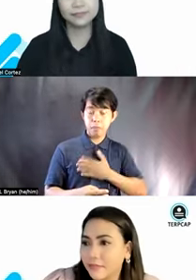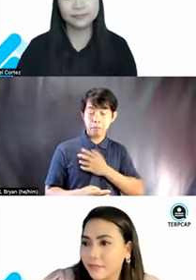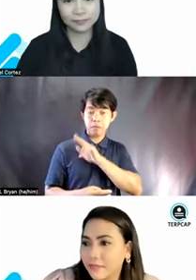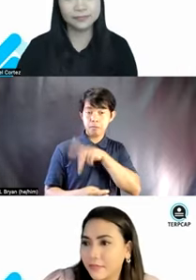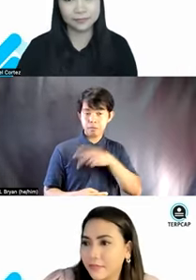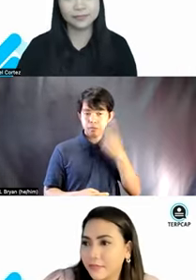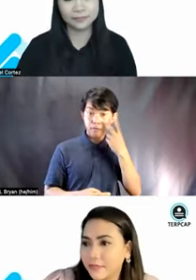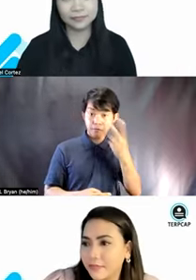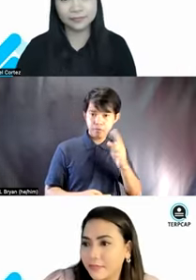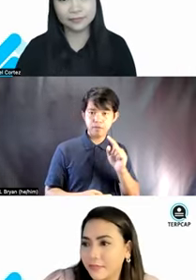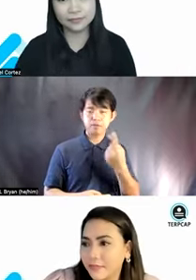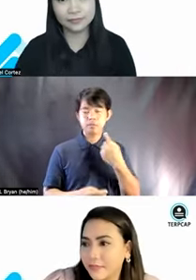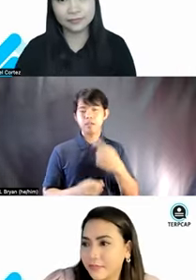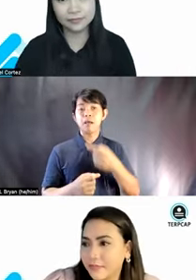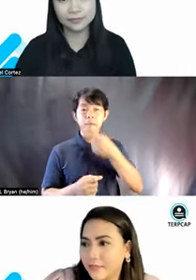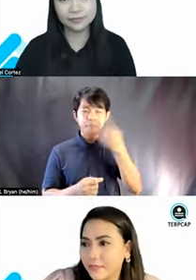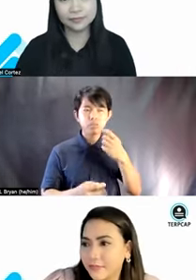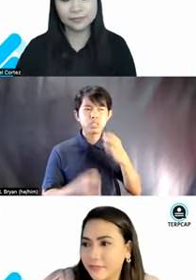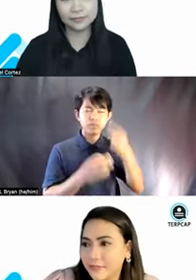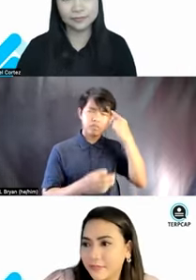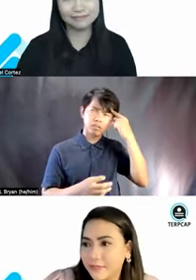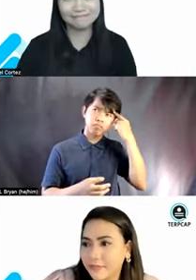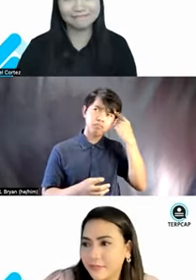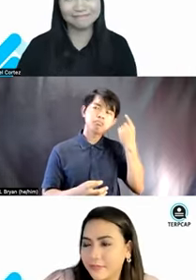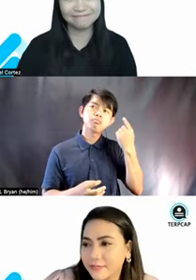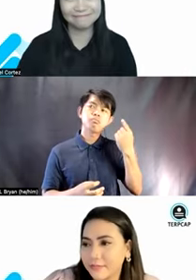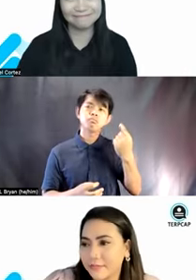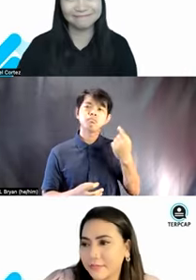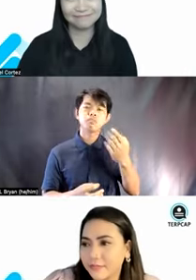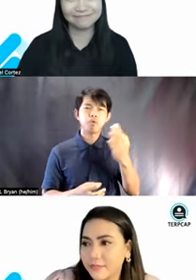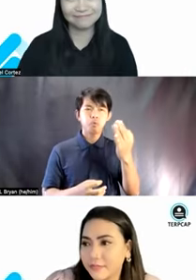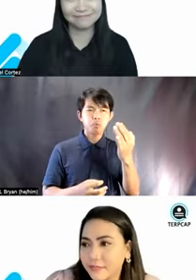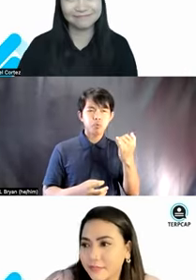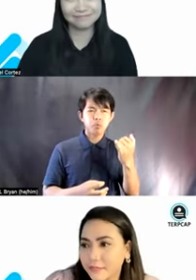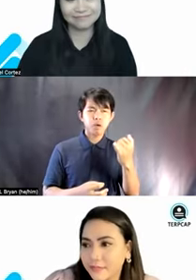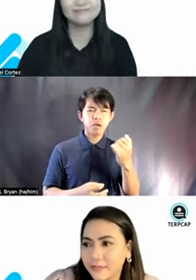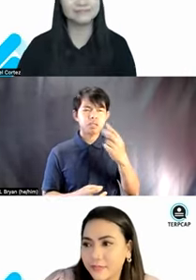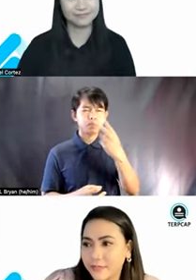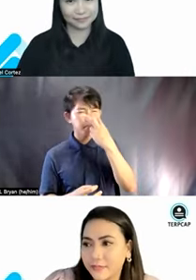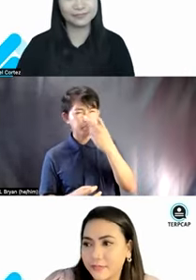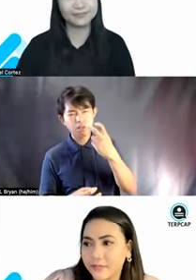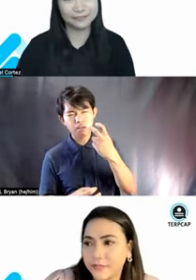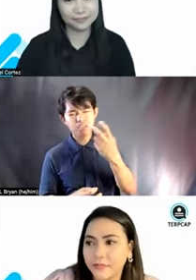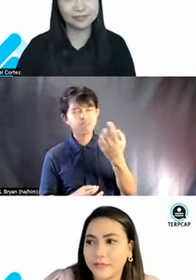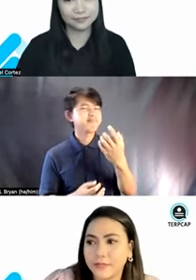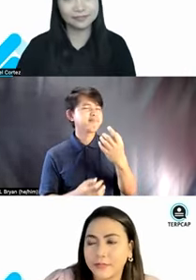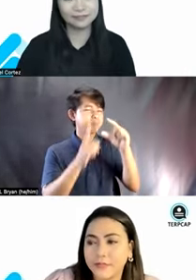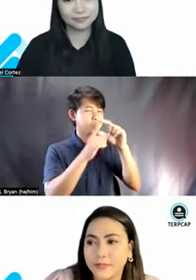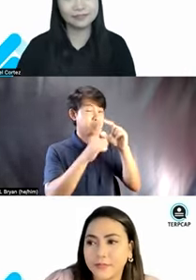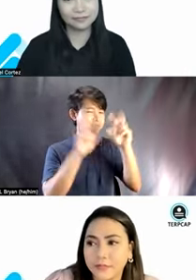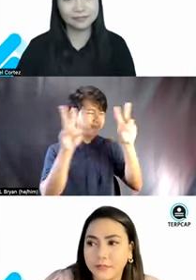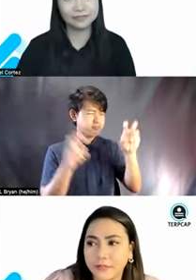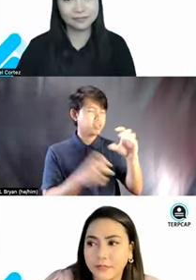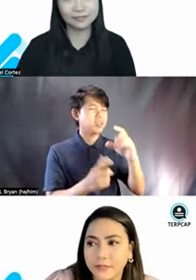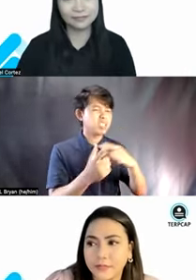because if you come to think of it, why is it called blind? And why is it called, uh, like, crippled